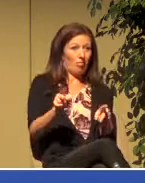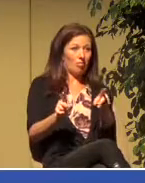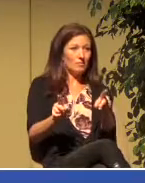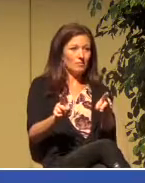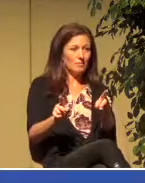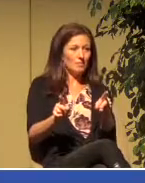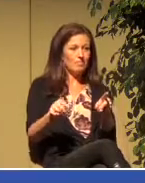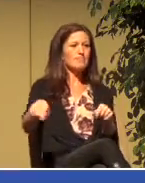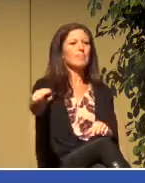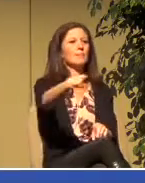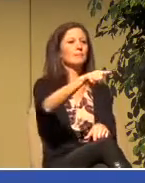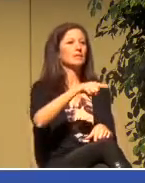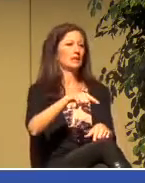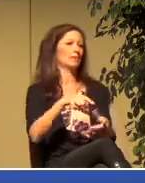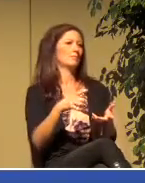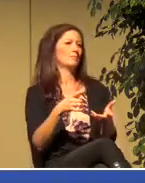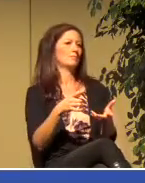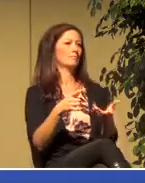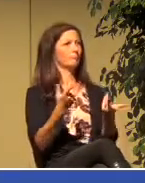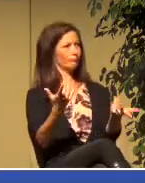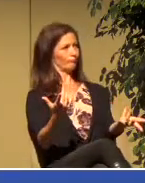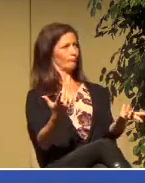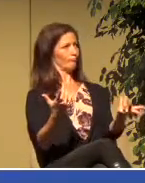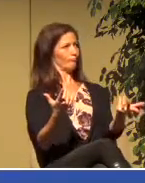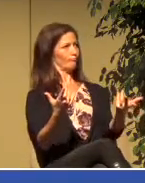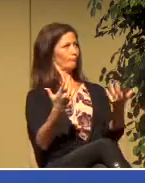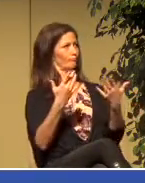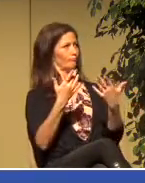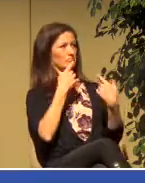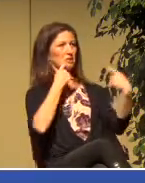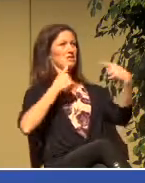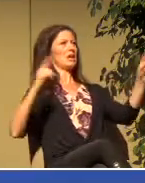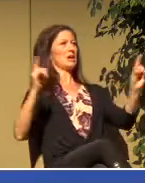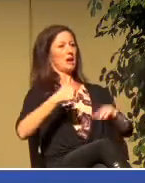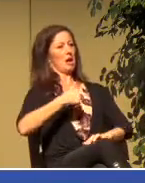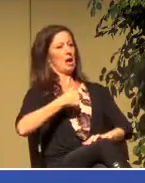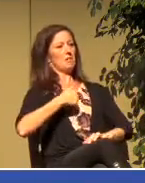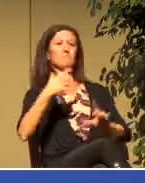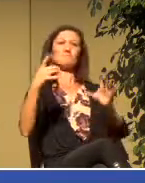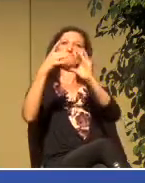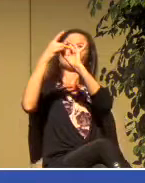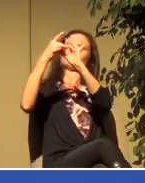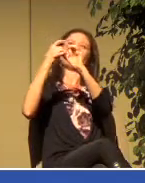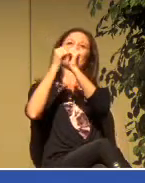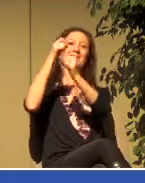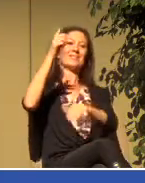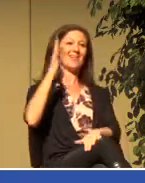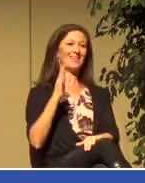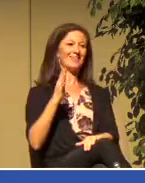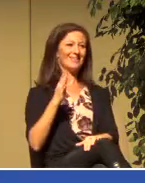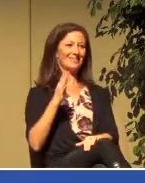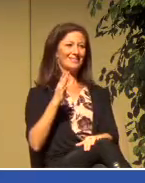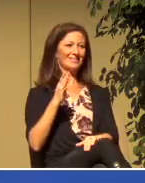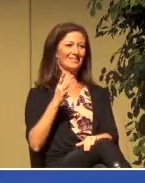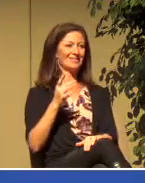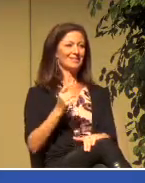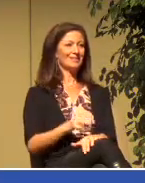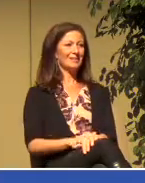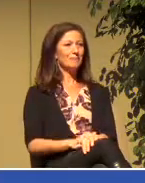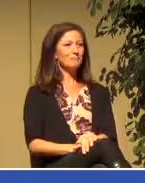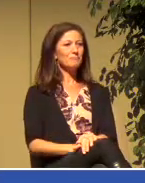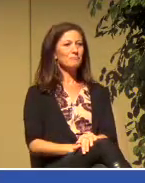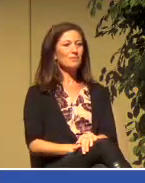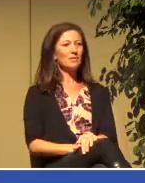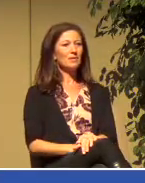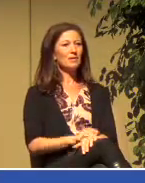claiming to be part of the way. They were following this rebel upstart preacher